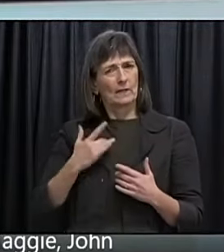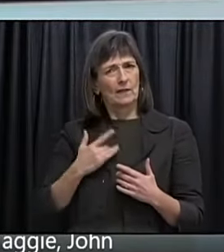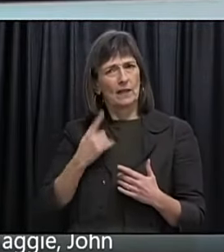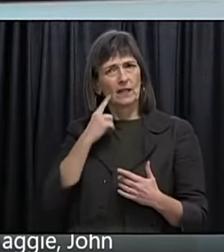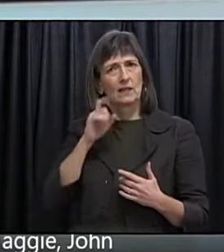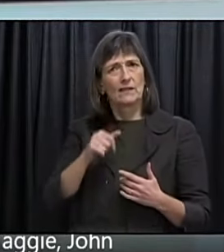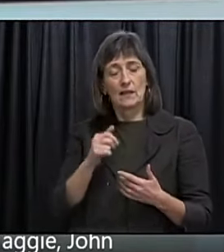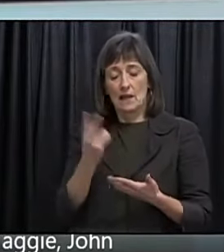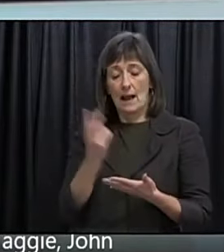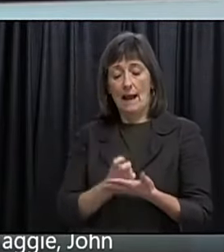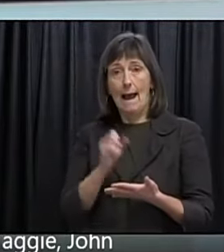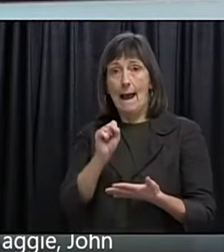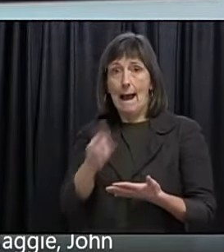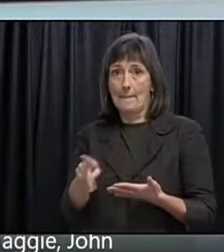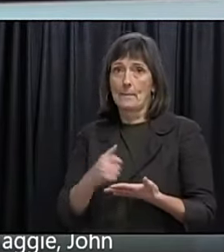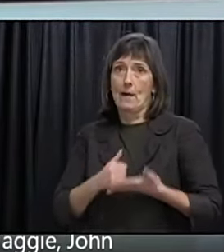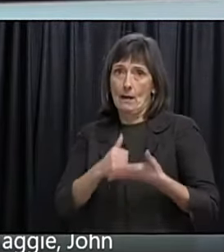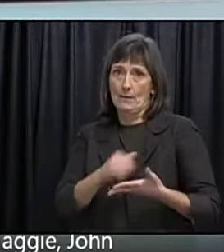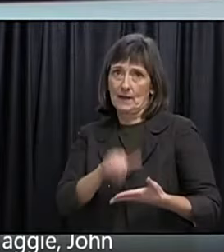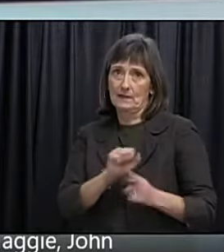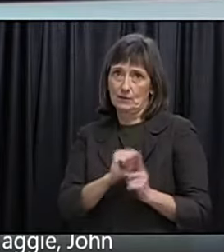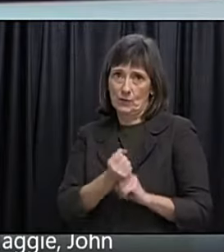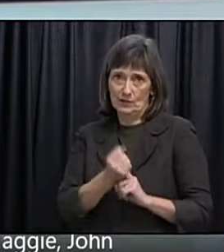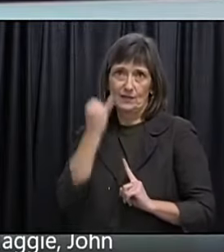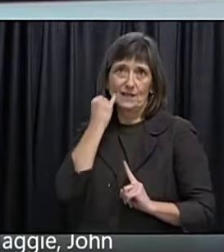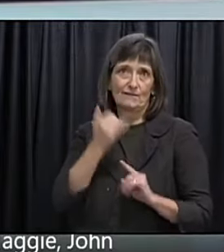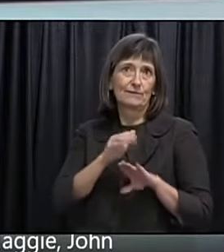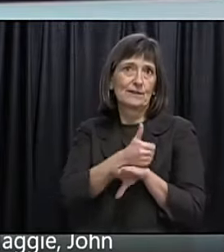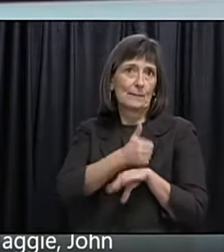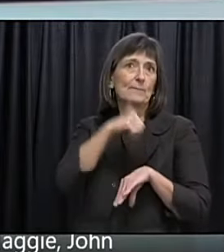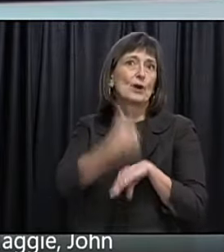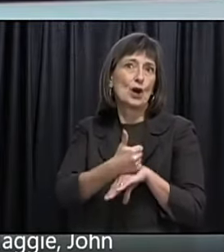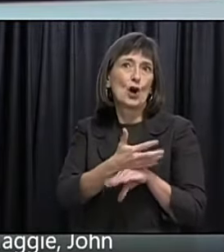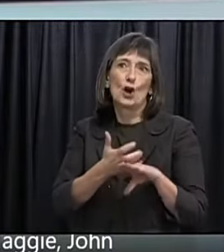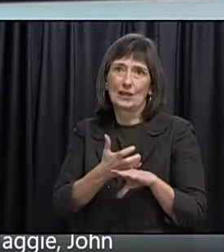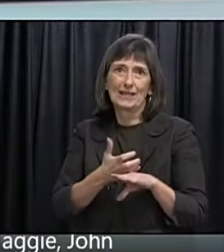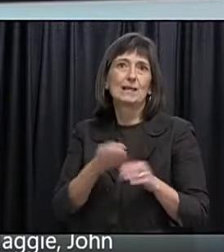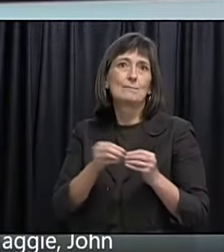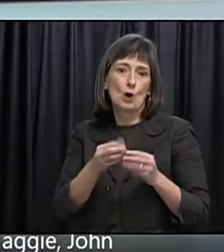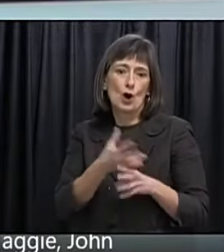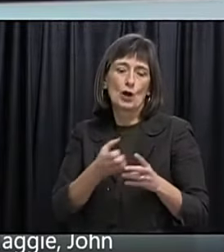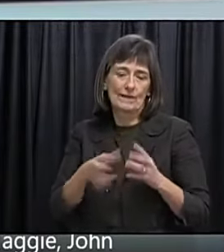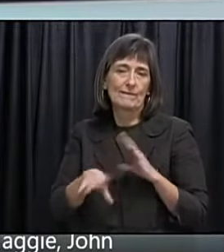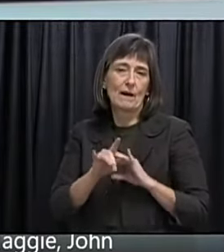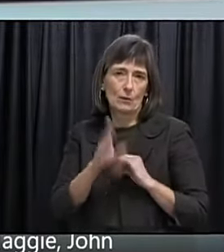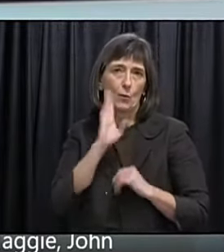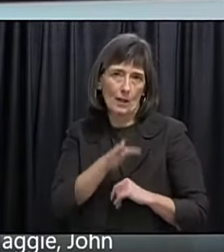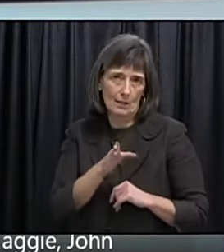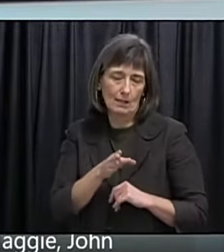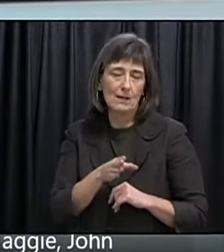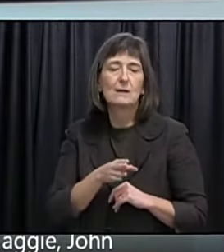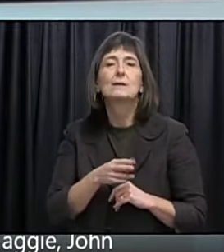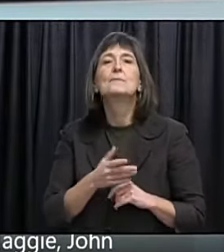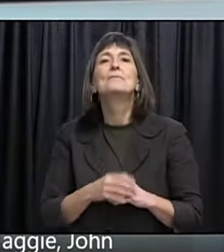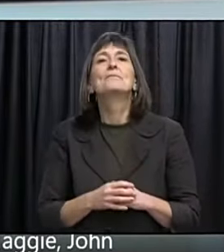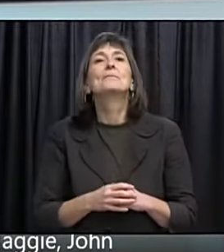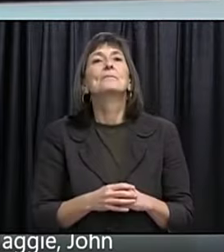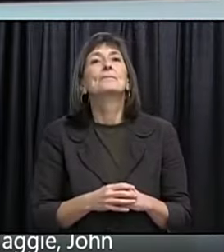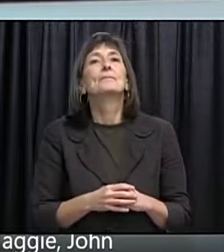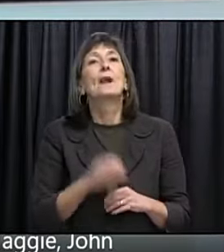own. Here. The other issue. Around travel. Has been very much. Related. To concerns. People have expressed.